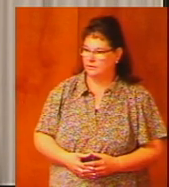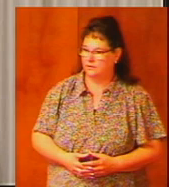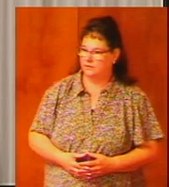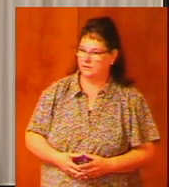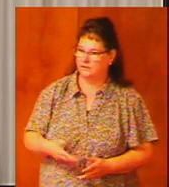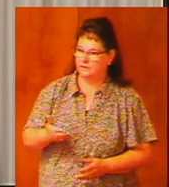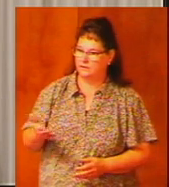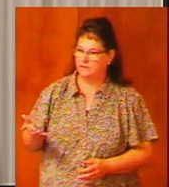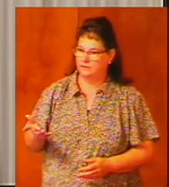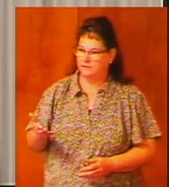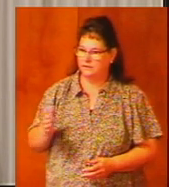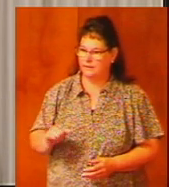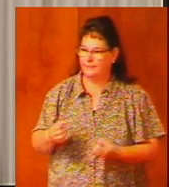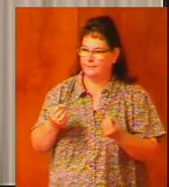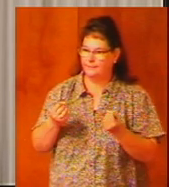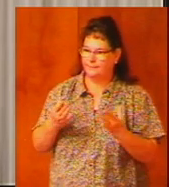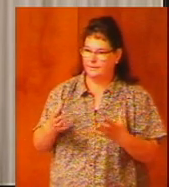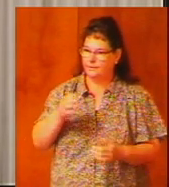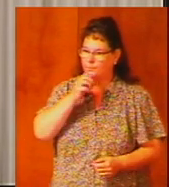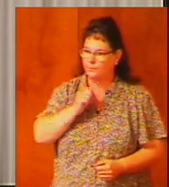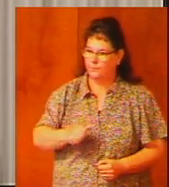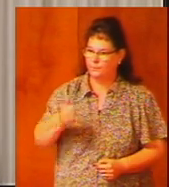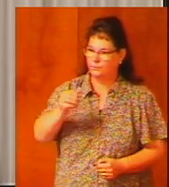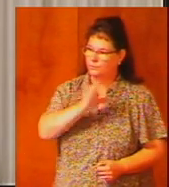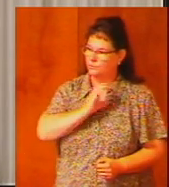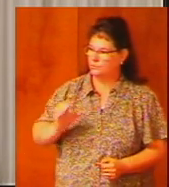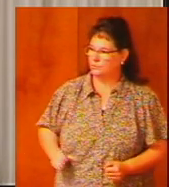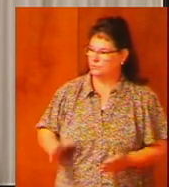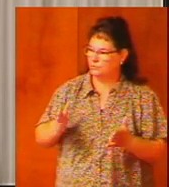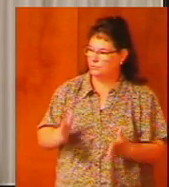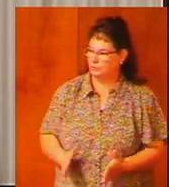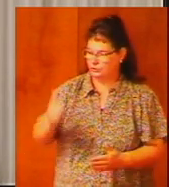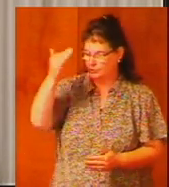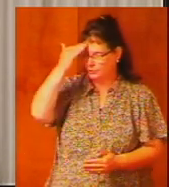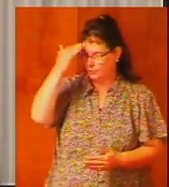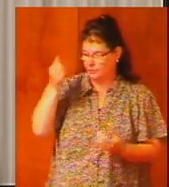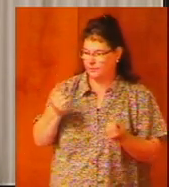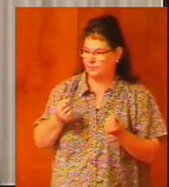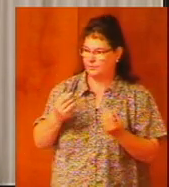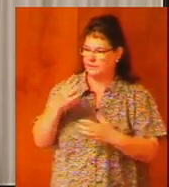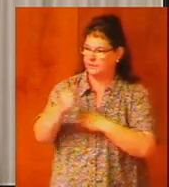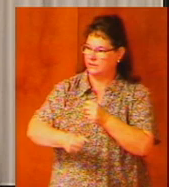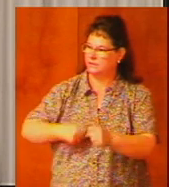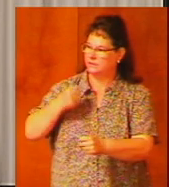things that many older Christians have known for years